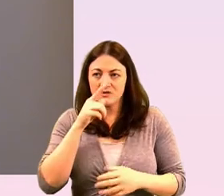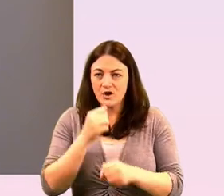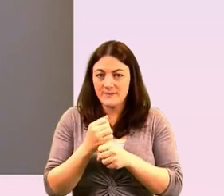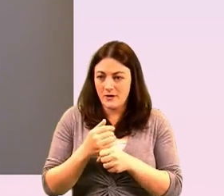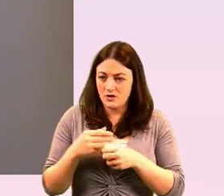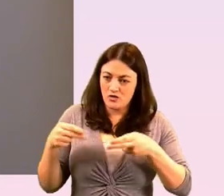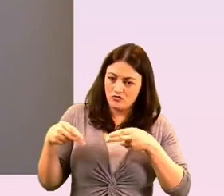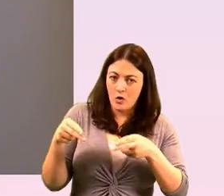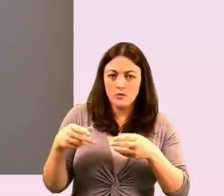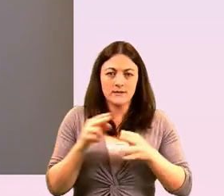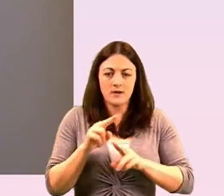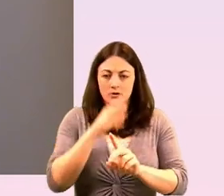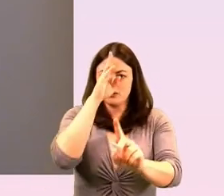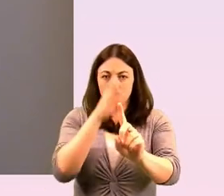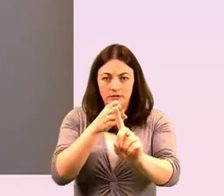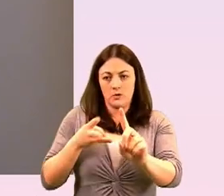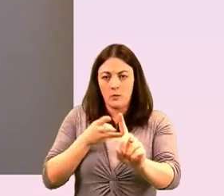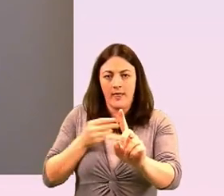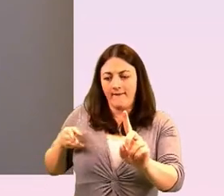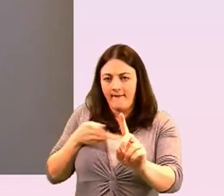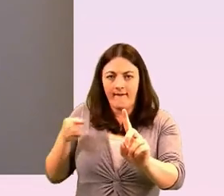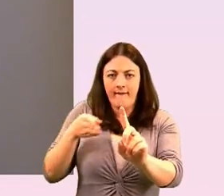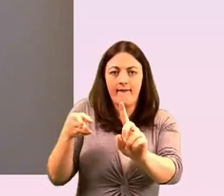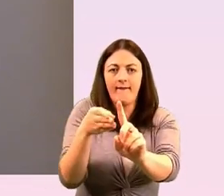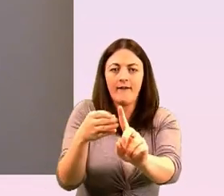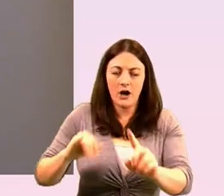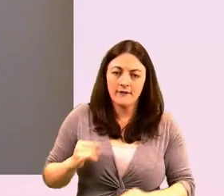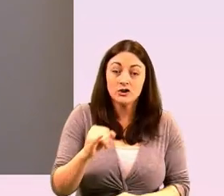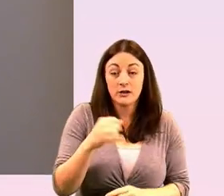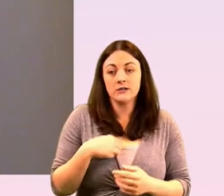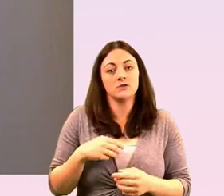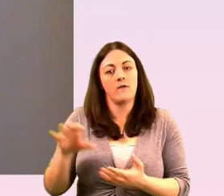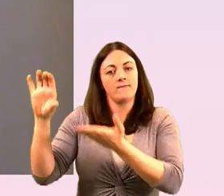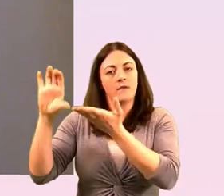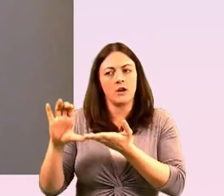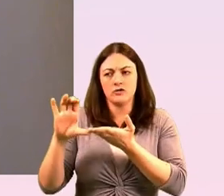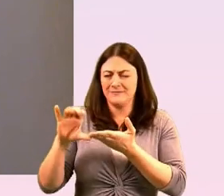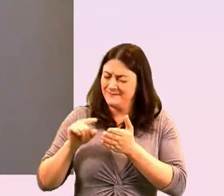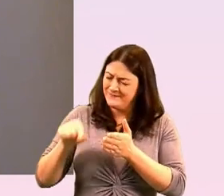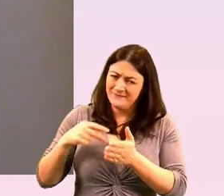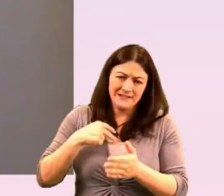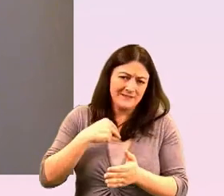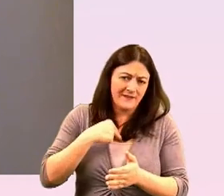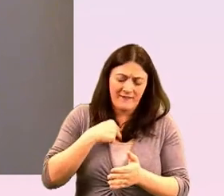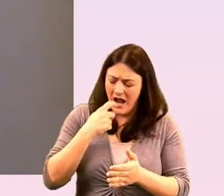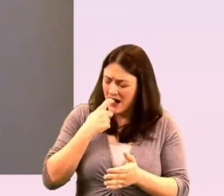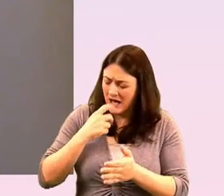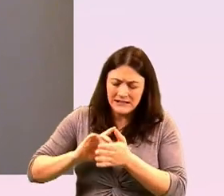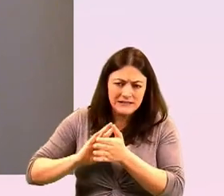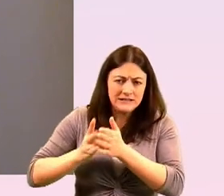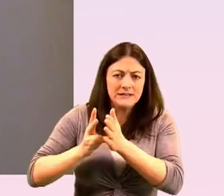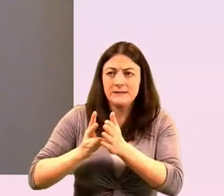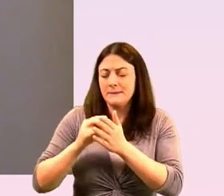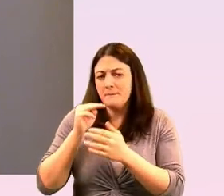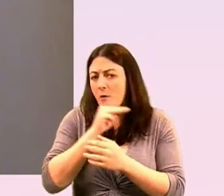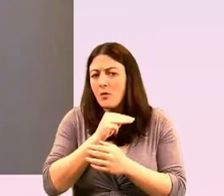and the support philanthropic support is so key to that and when i was thinking about what i wanted there on this